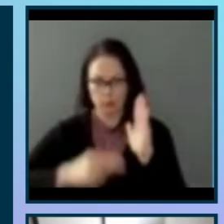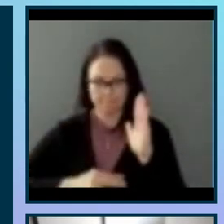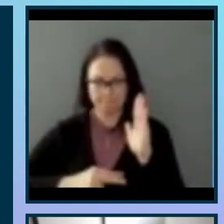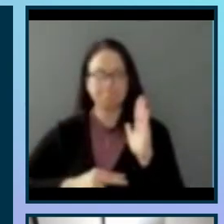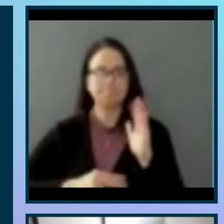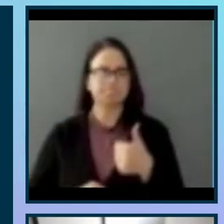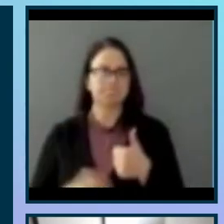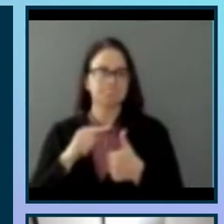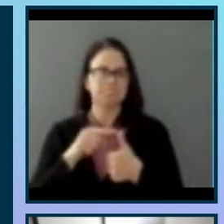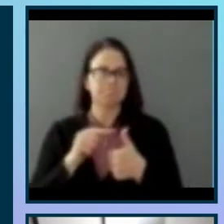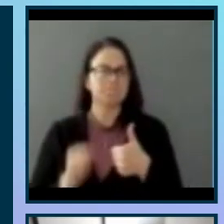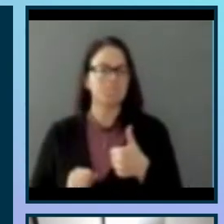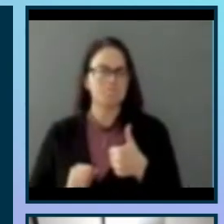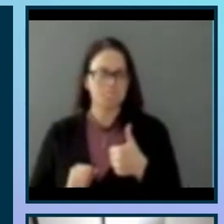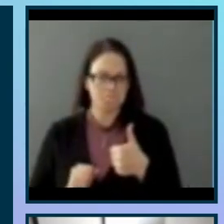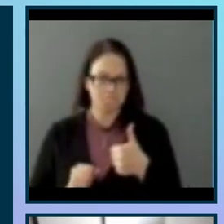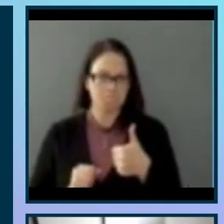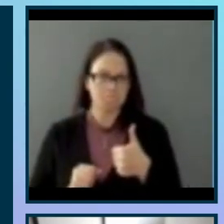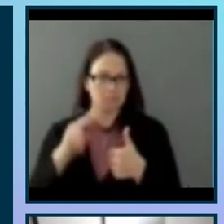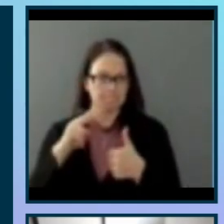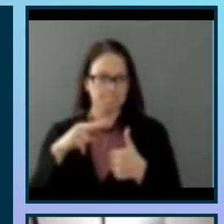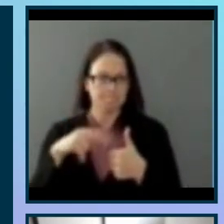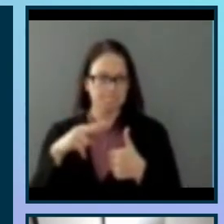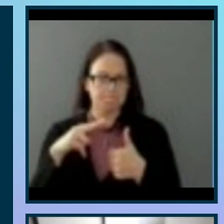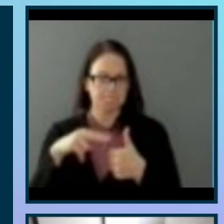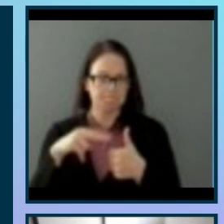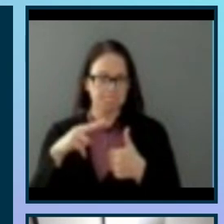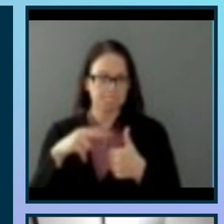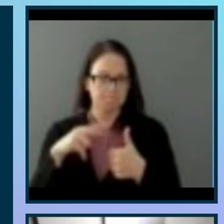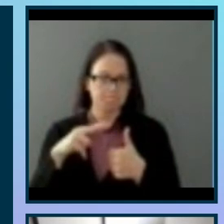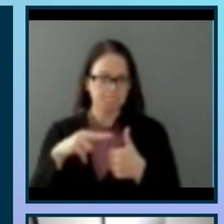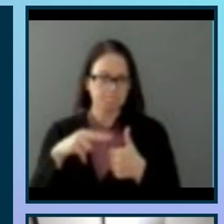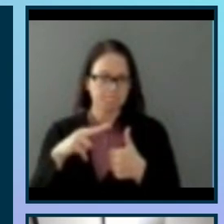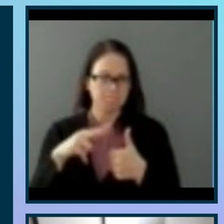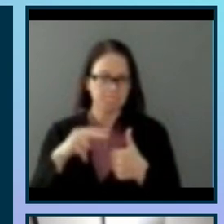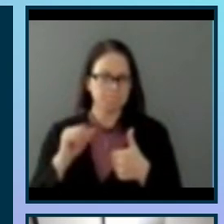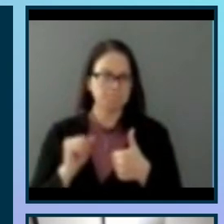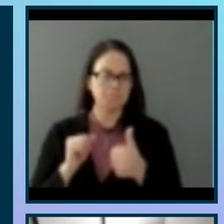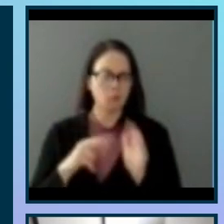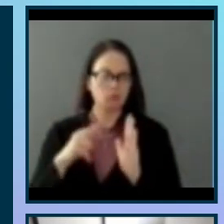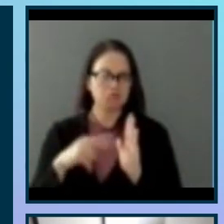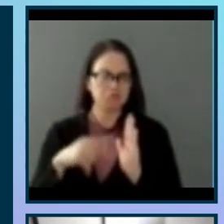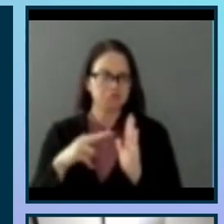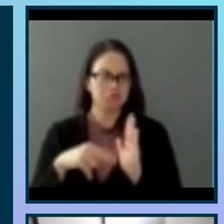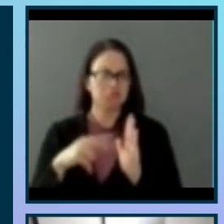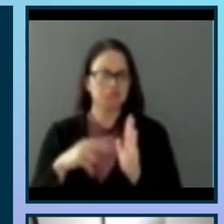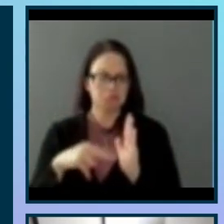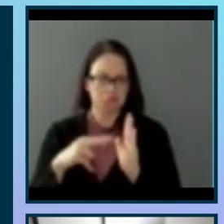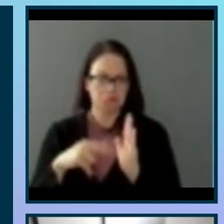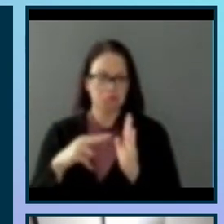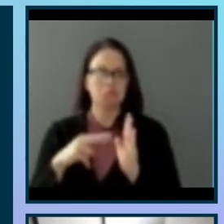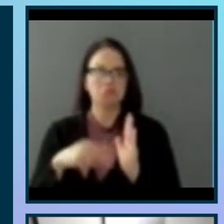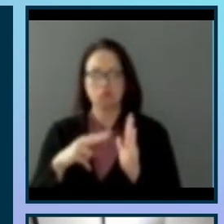experience design with sound technology prevents all users from having a fun learning experience and engaging with accessible information relating